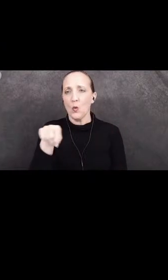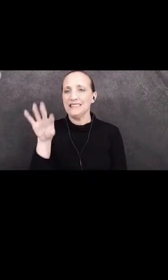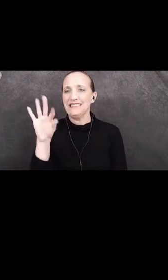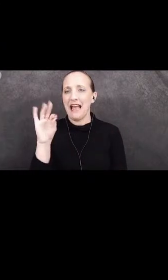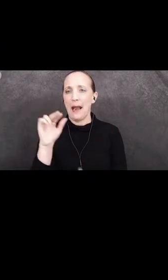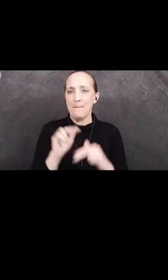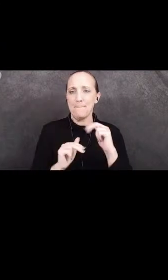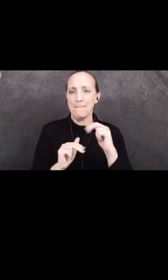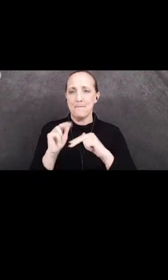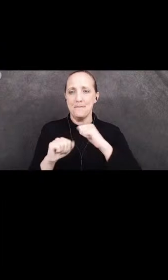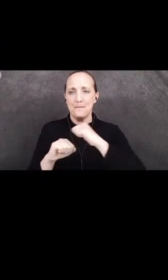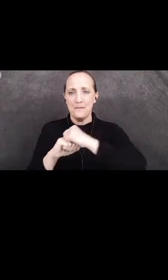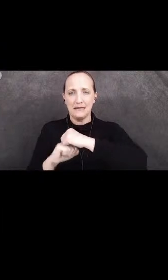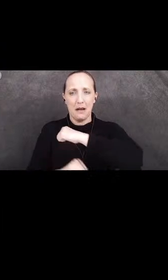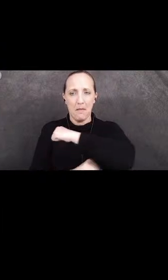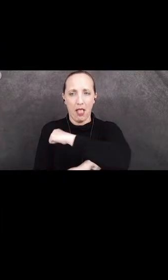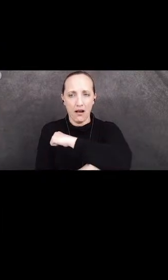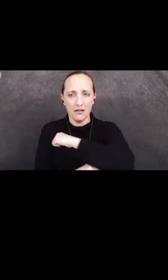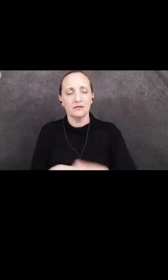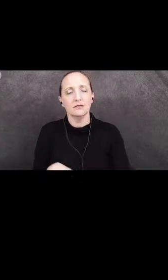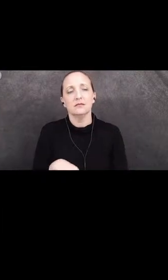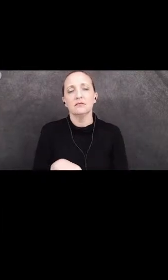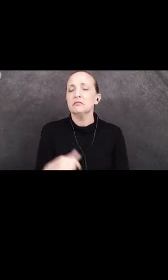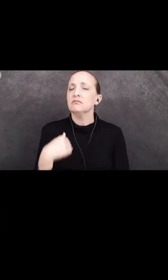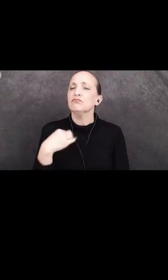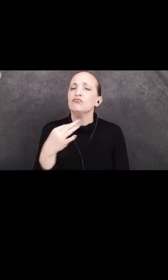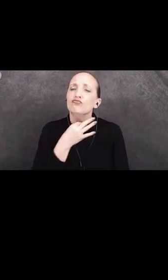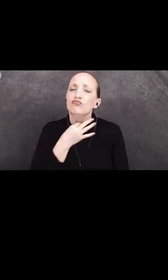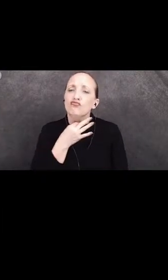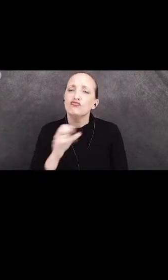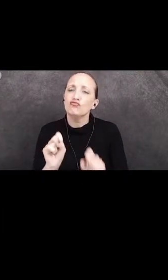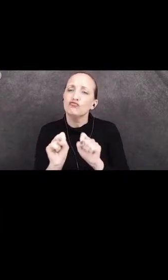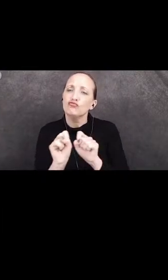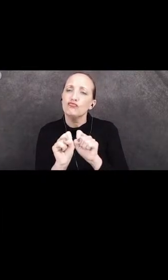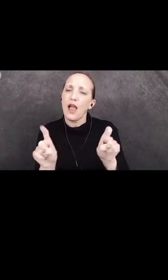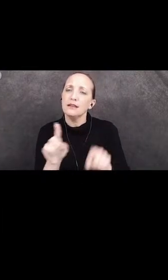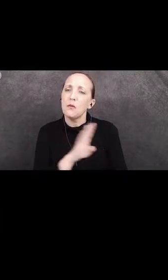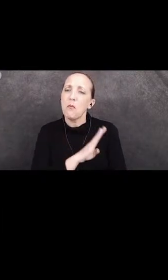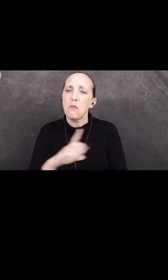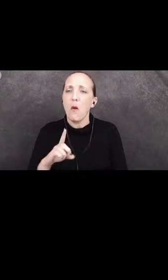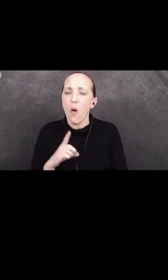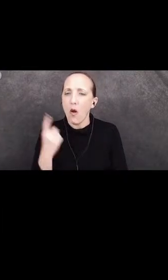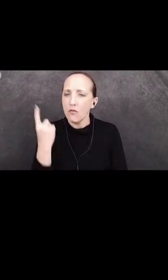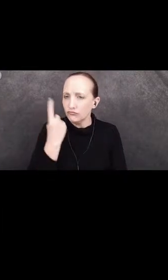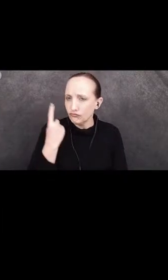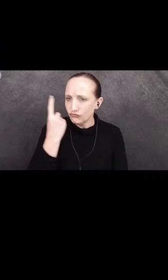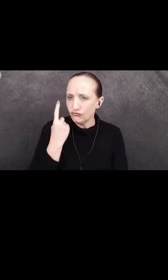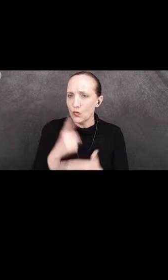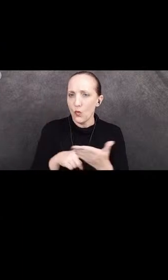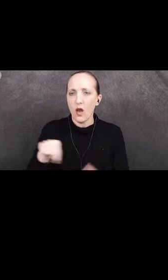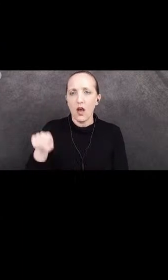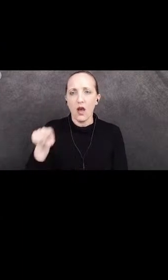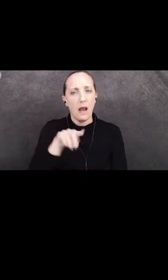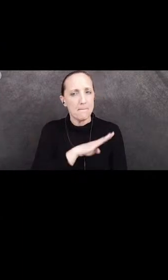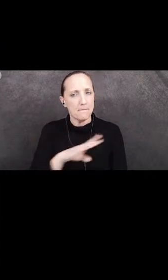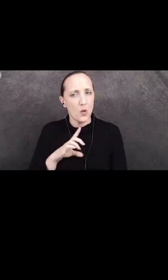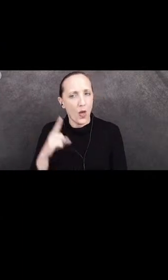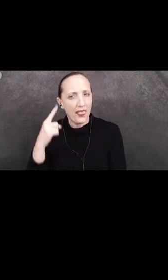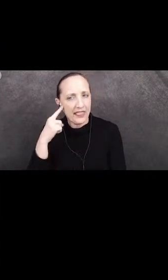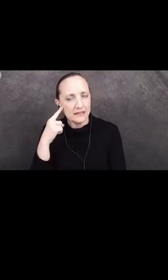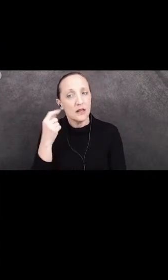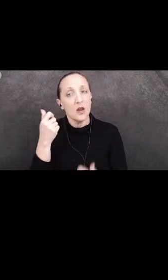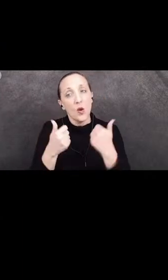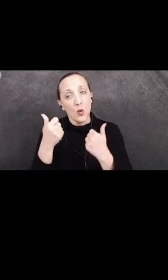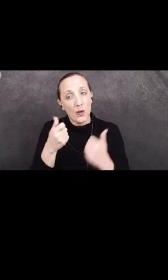So just some curious to ask and wonder what the board thinks. Which of these